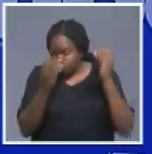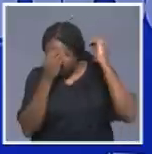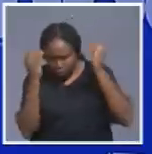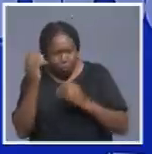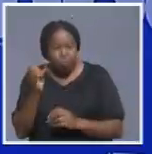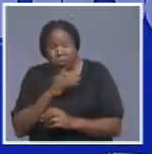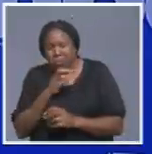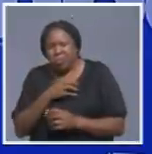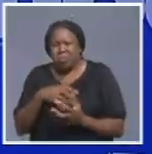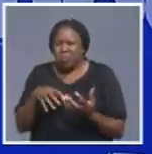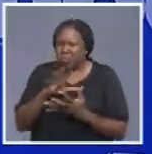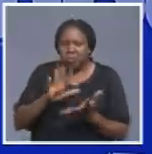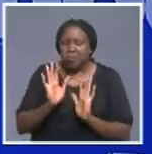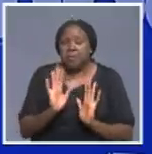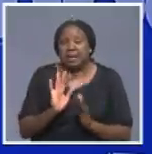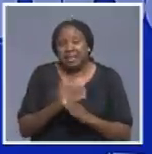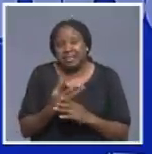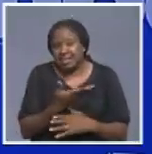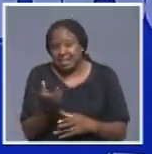or concerned about it as everything is under control.